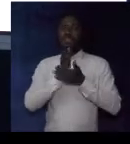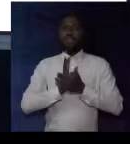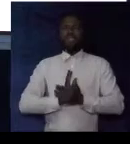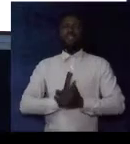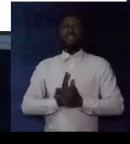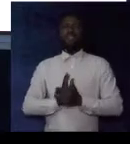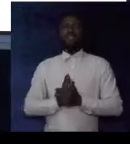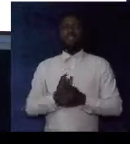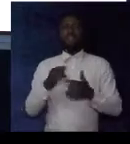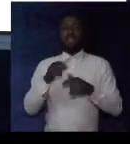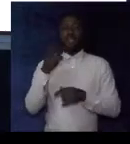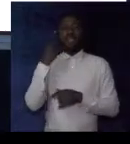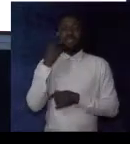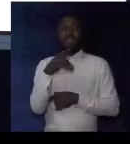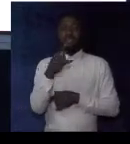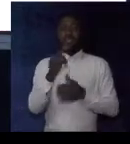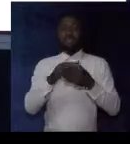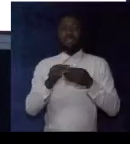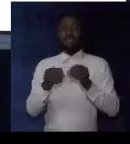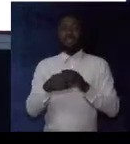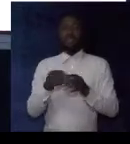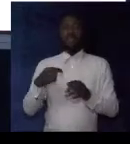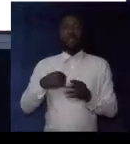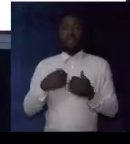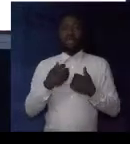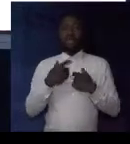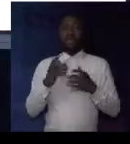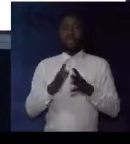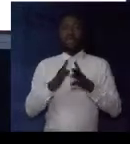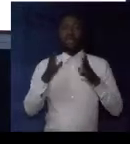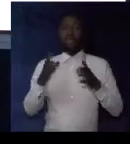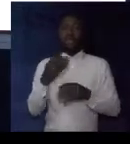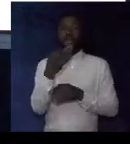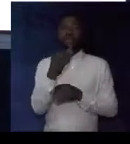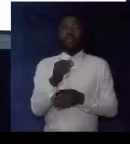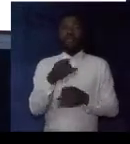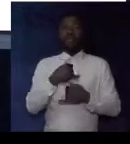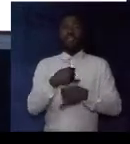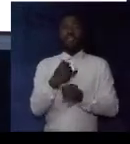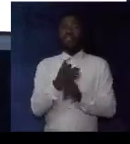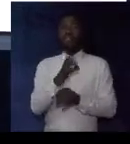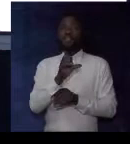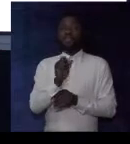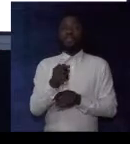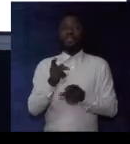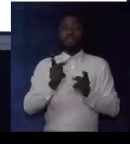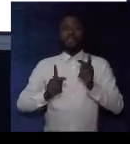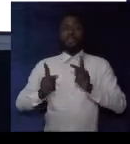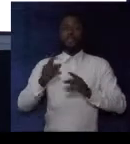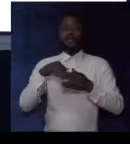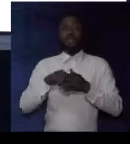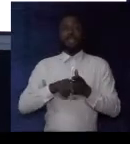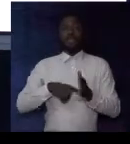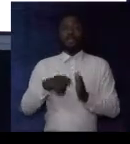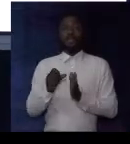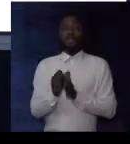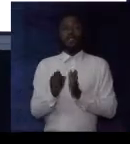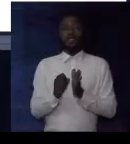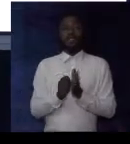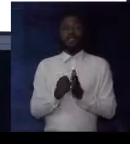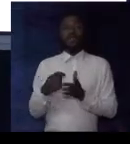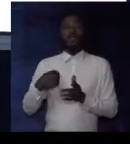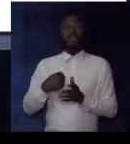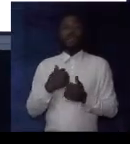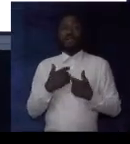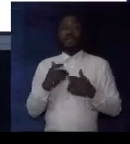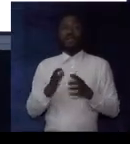Diligent. Let's look at the sentence. We have a lot of industrious people in Lagos